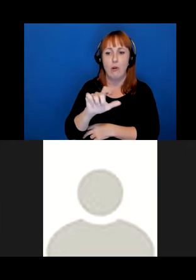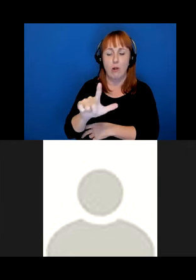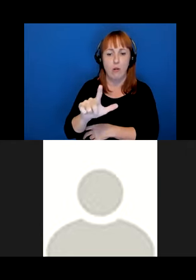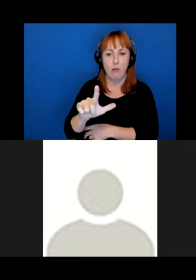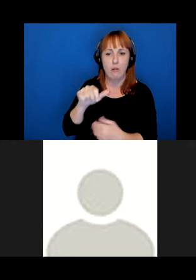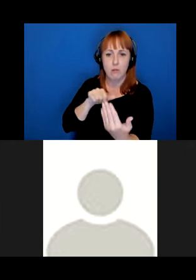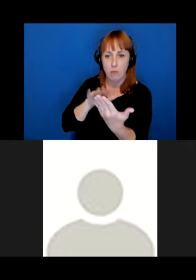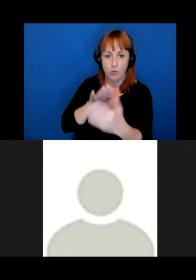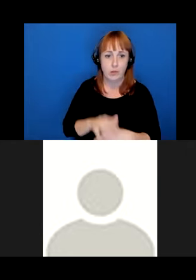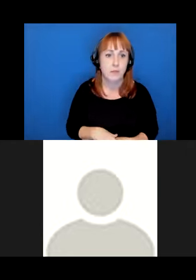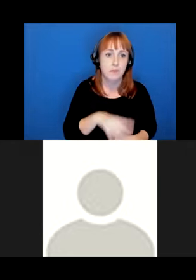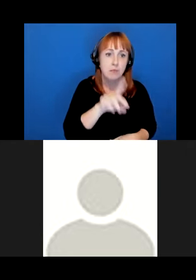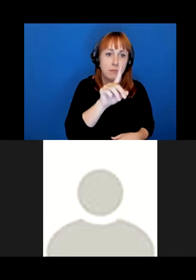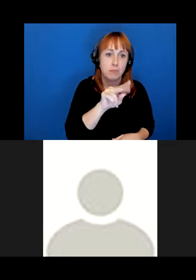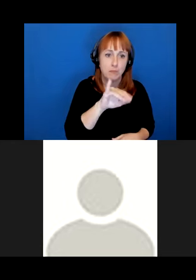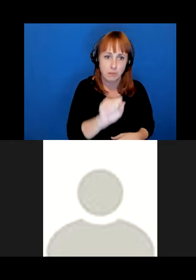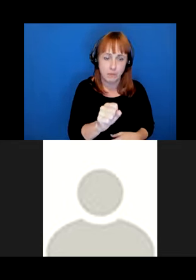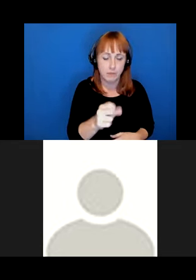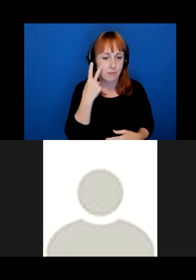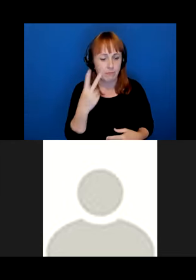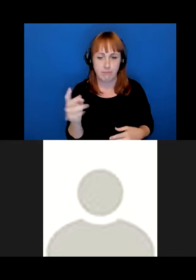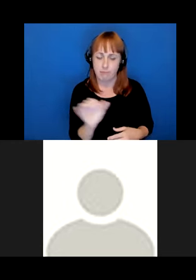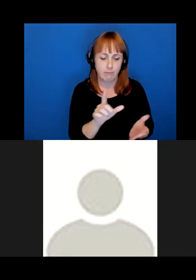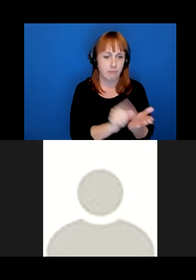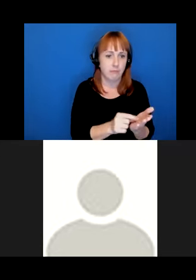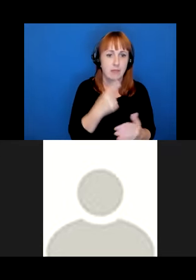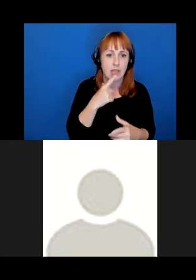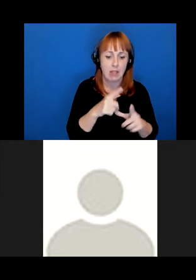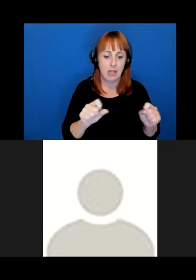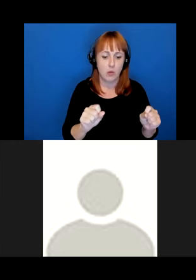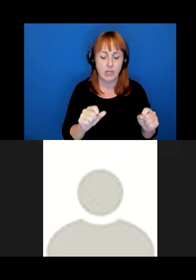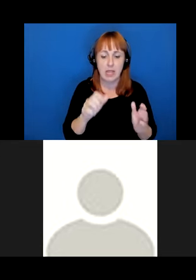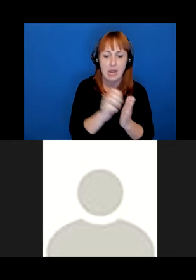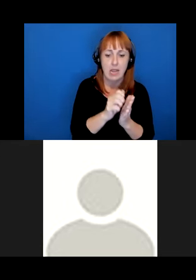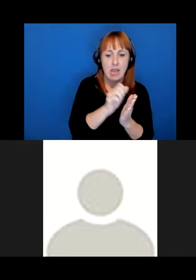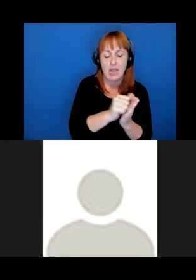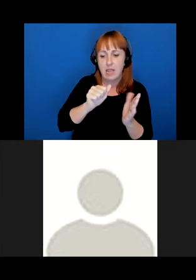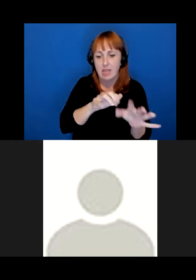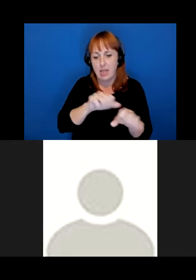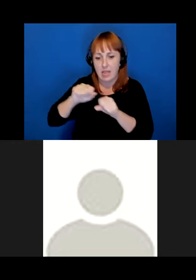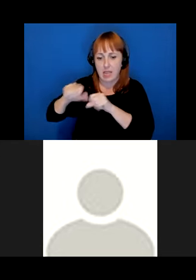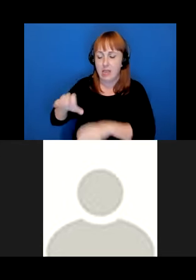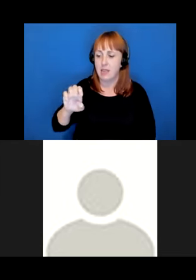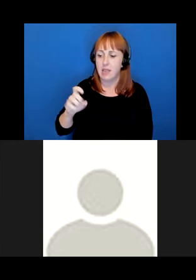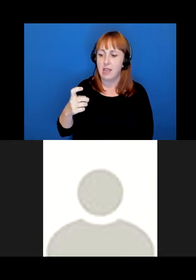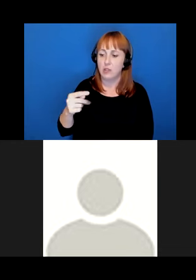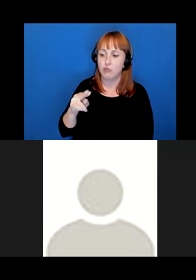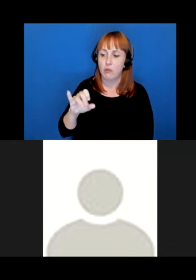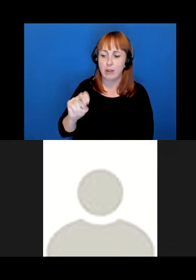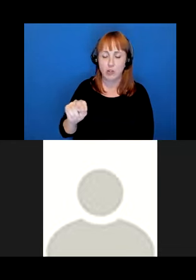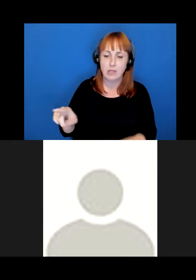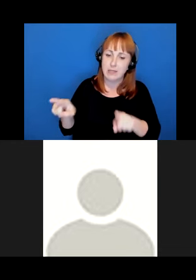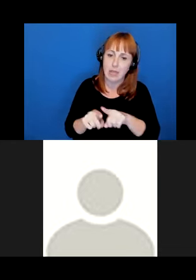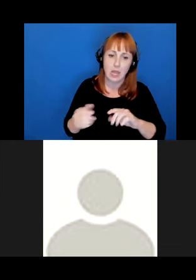Davis further observed in the same paper that linguistic extraction often goes hand in hand with what she calls the erasure of colonial agency,